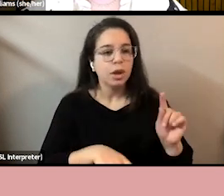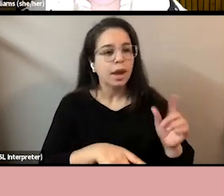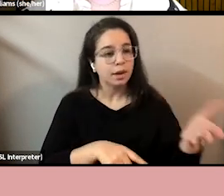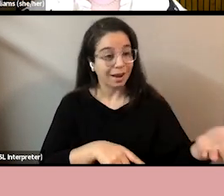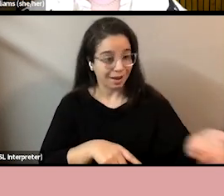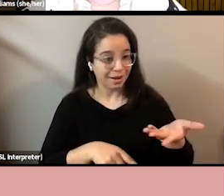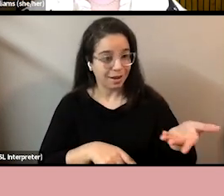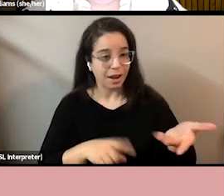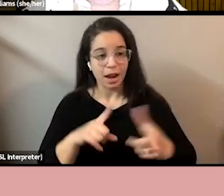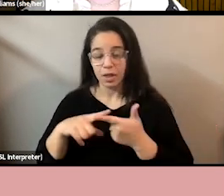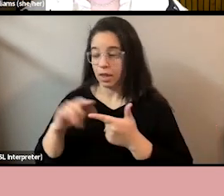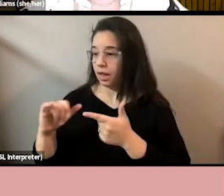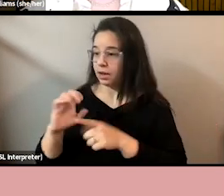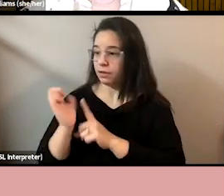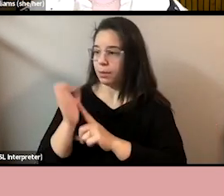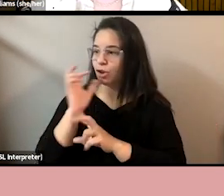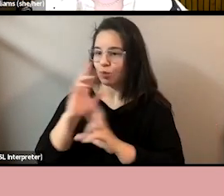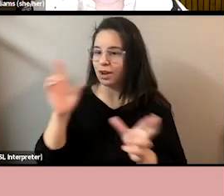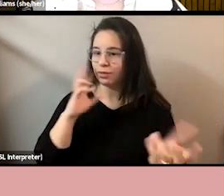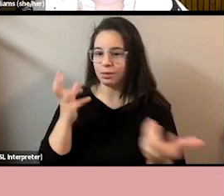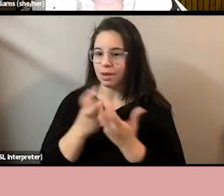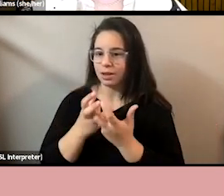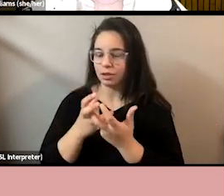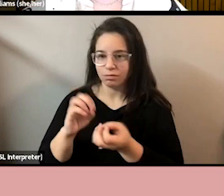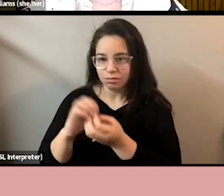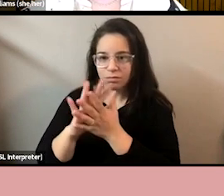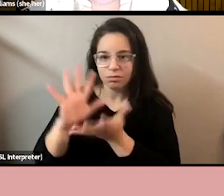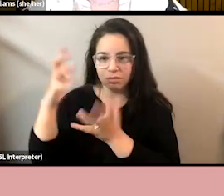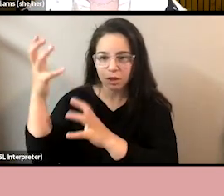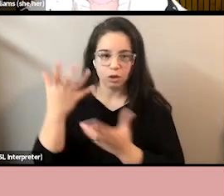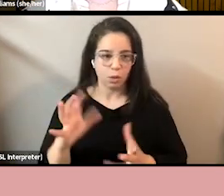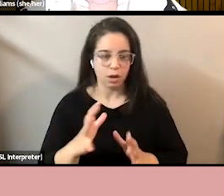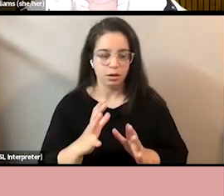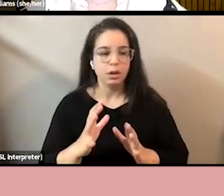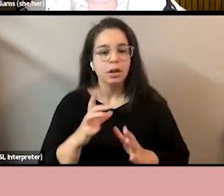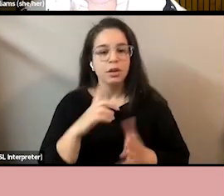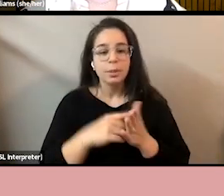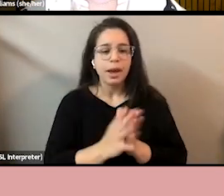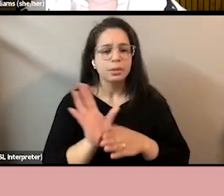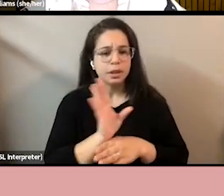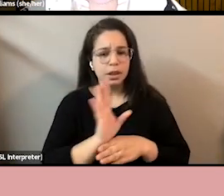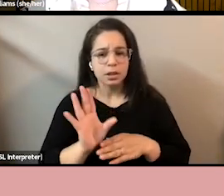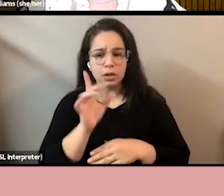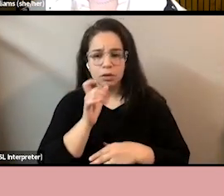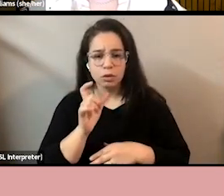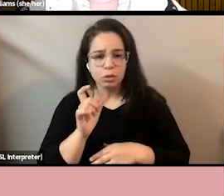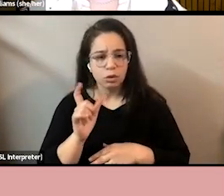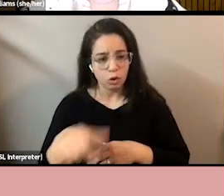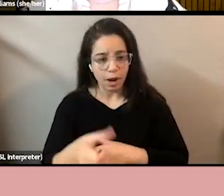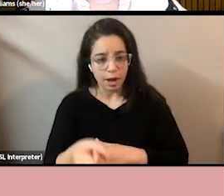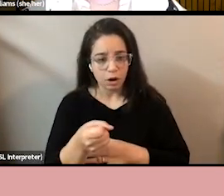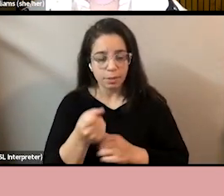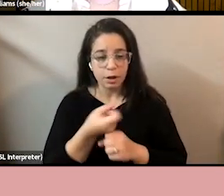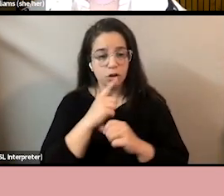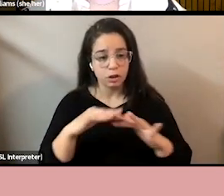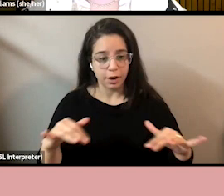unequal environments. We spend a lot of time talking about businesses and asking them to diversify their hiring pool, and this is important, but it is